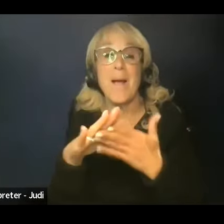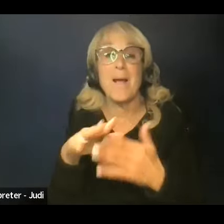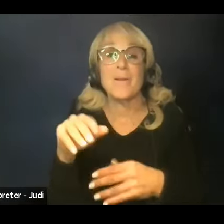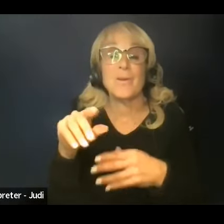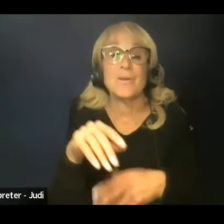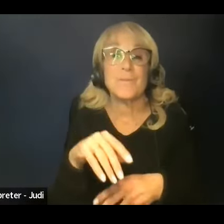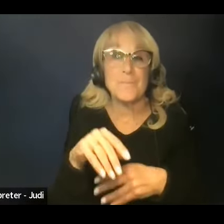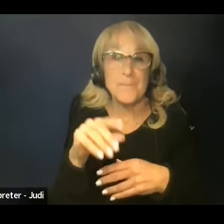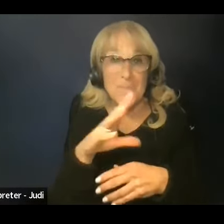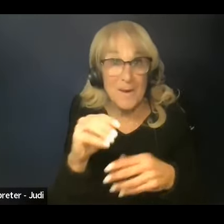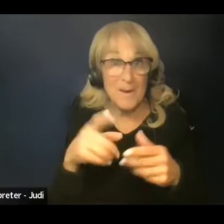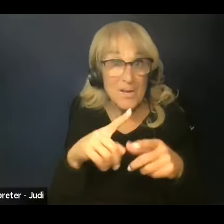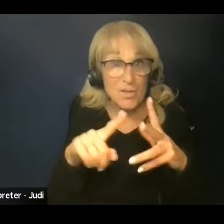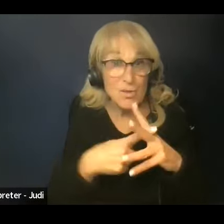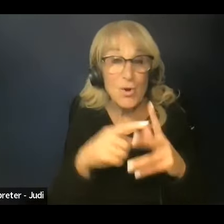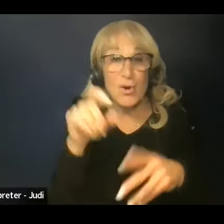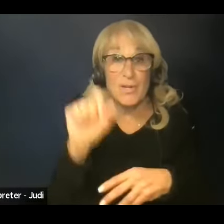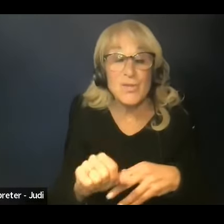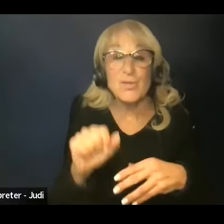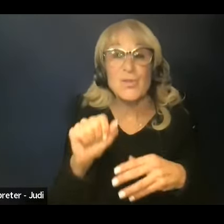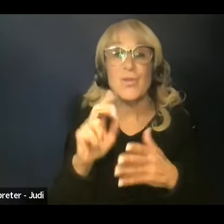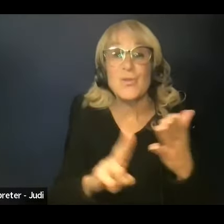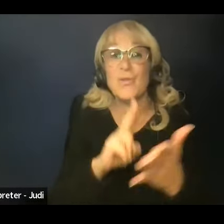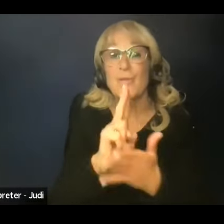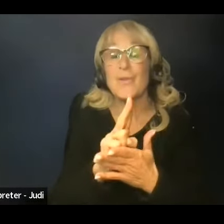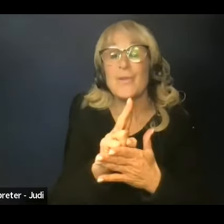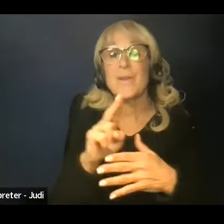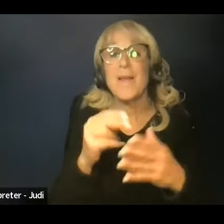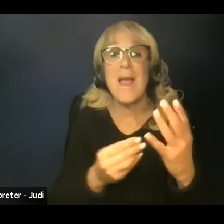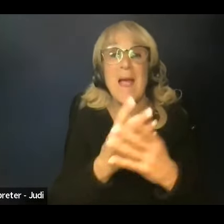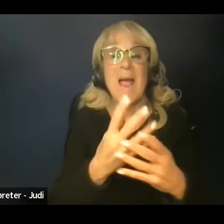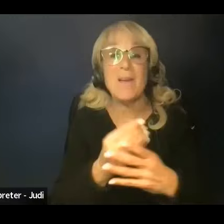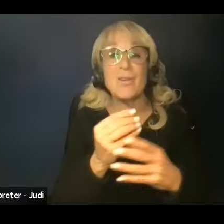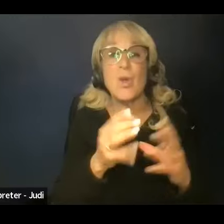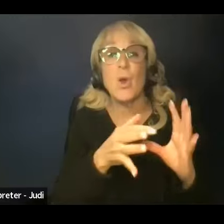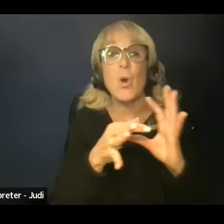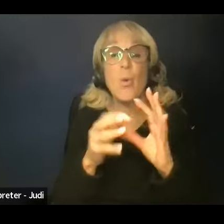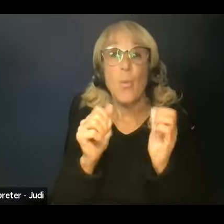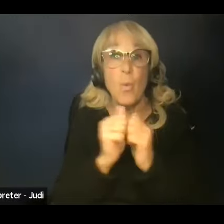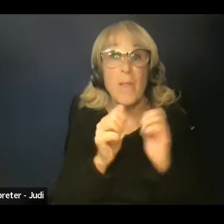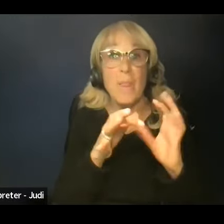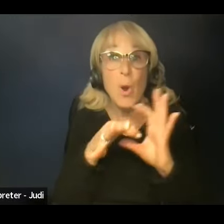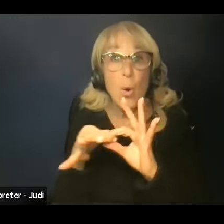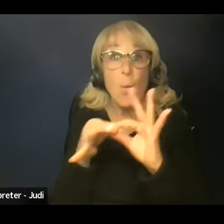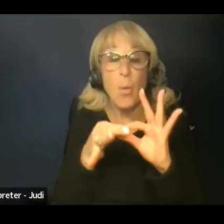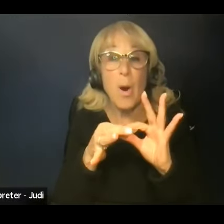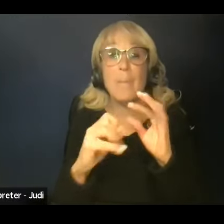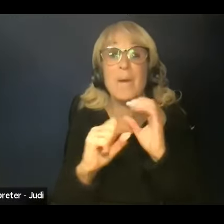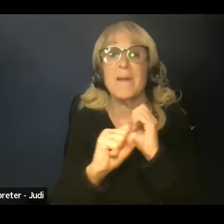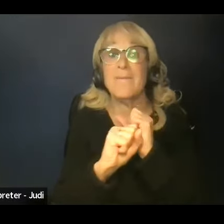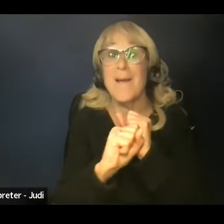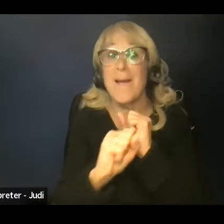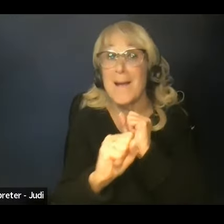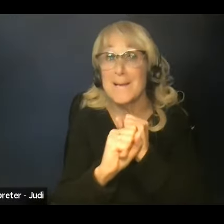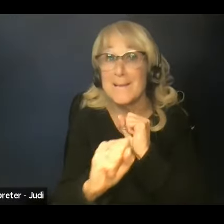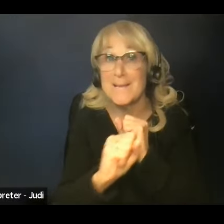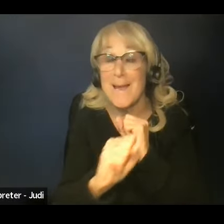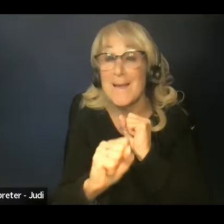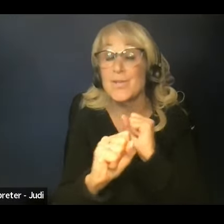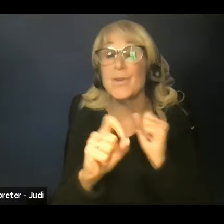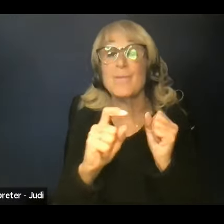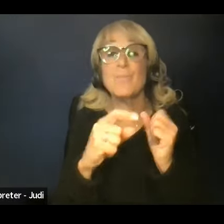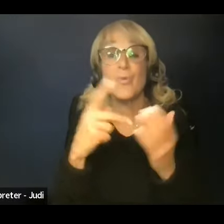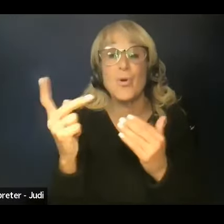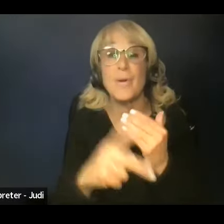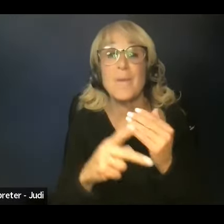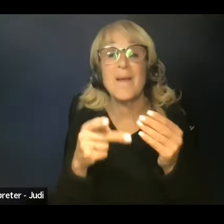with the Southern University Agriculture Research and Extension Center's Cooperative Extension Program in 2019 as a field coordinator